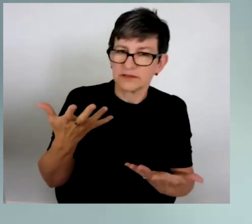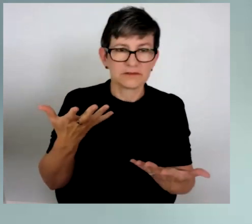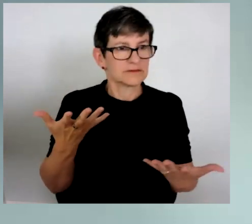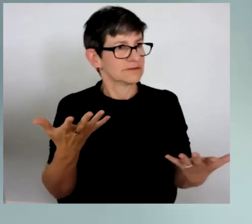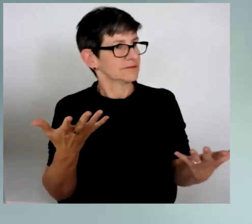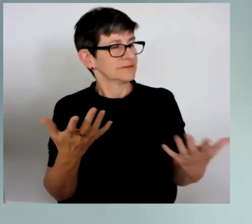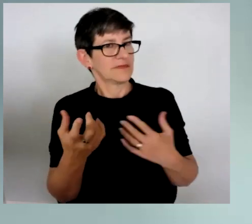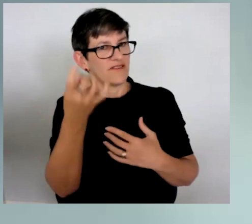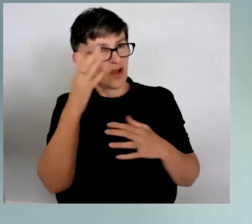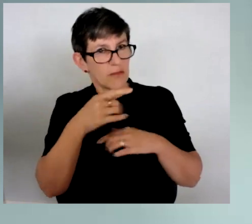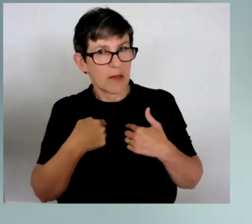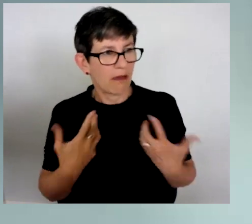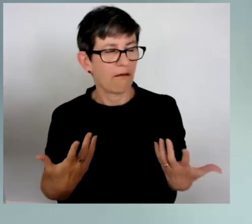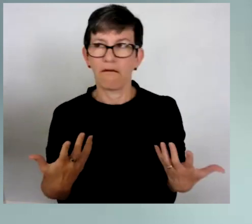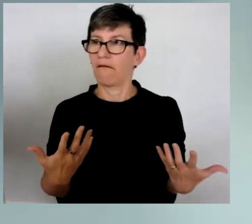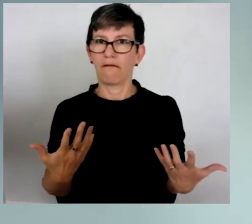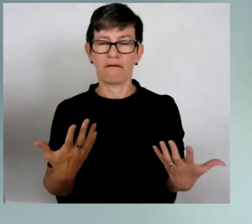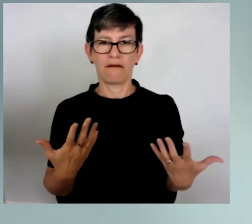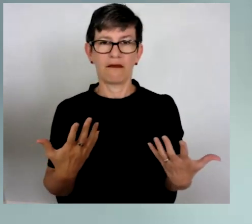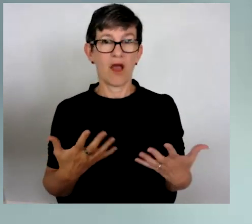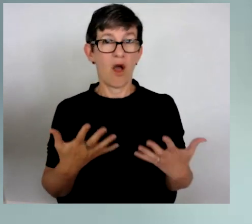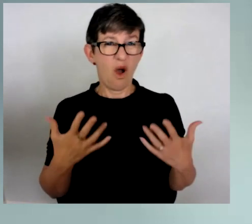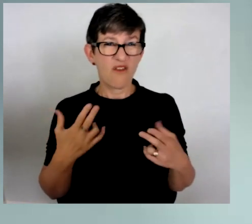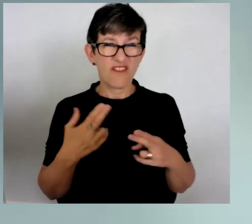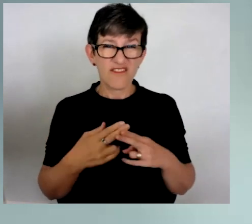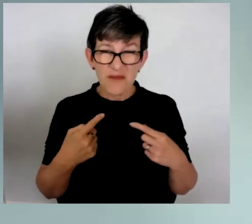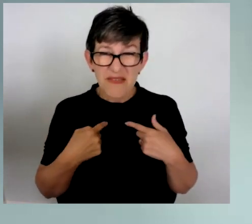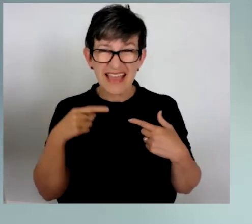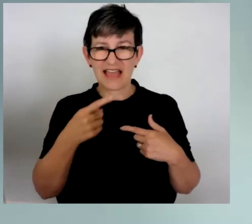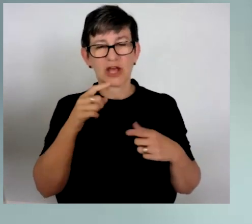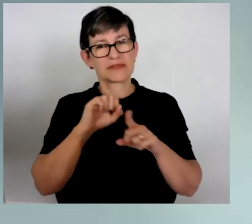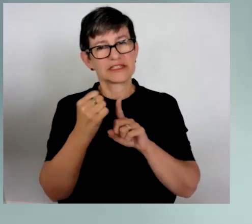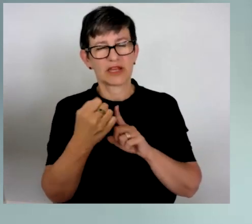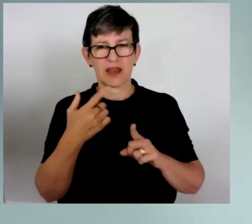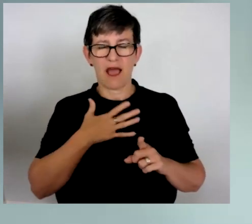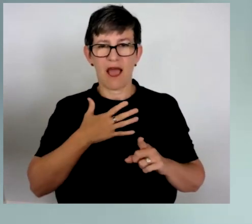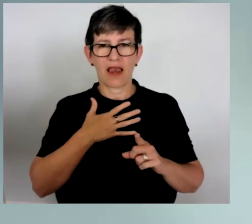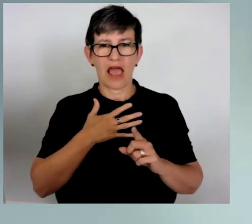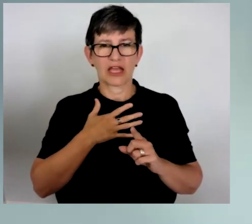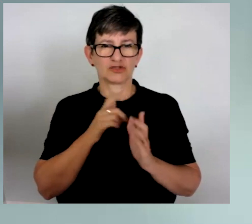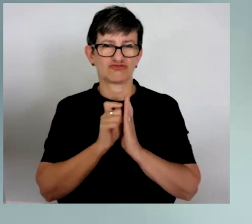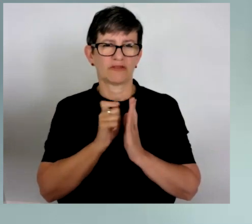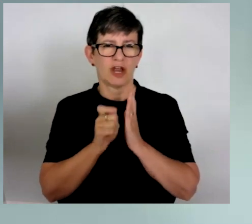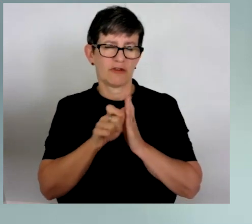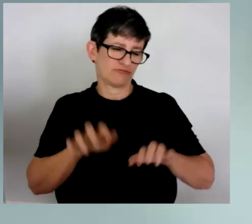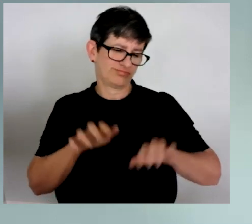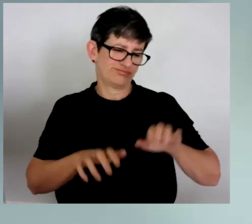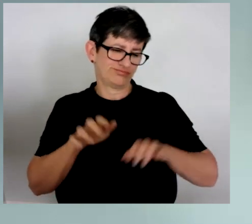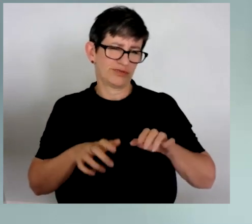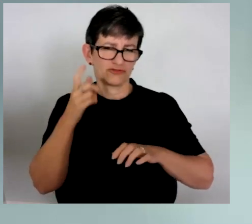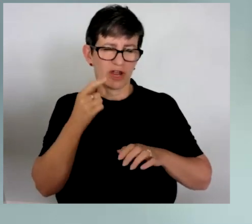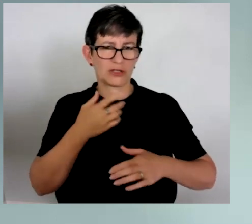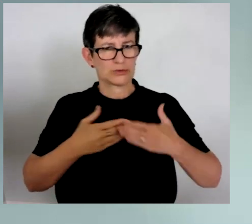And so I often, in those situations, tend to use writing as a way to deal with some of those